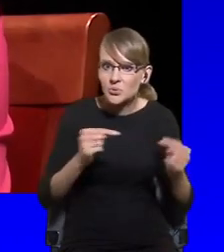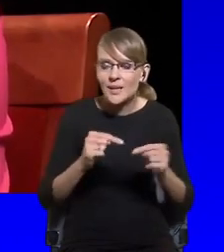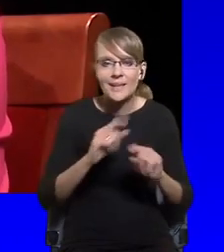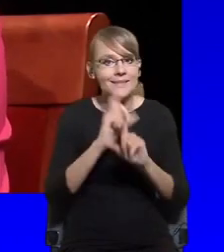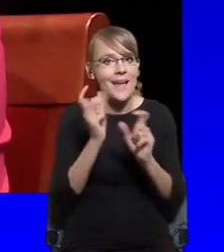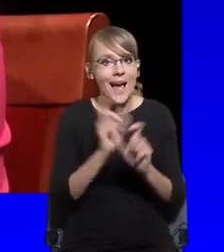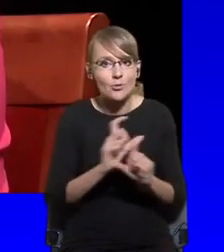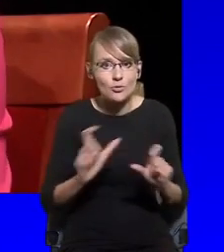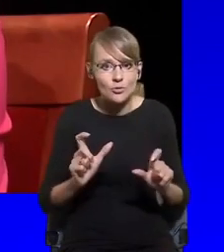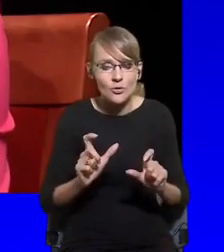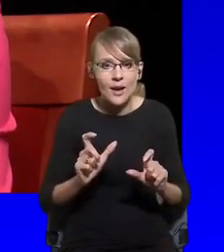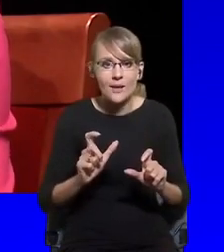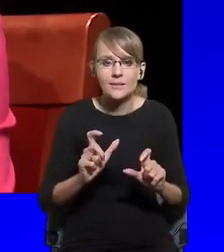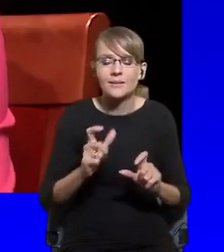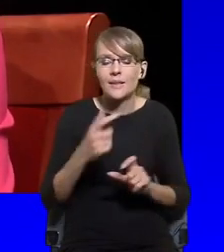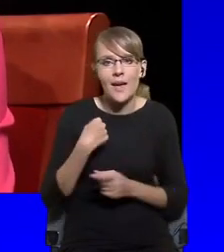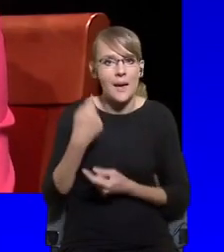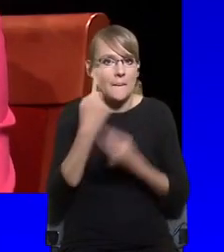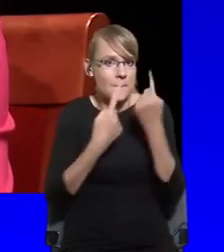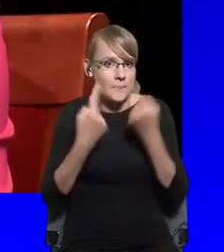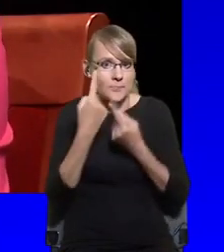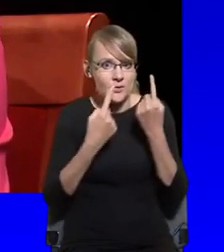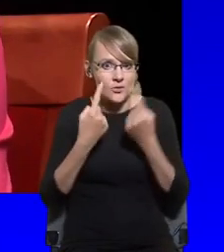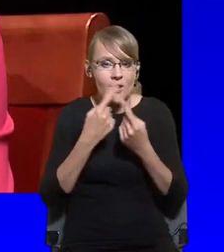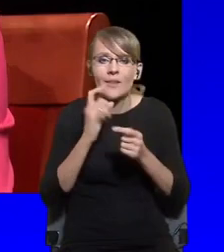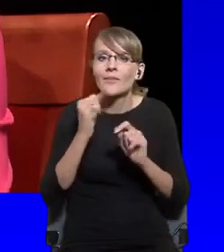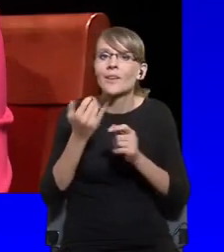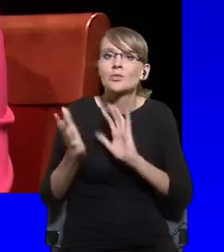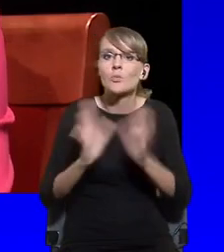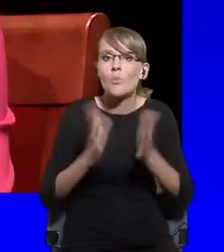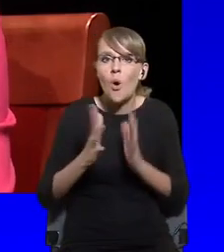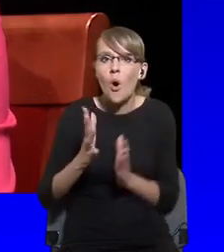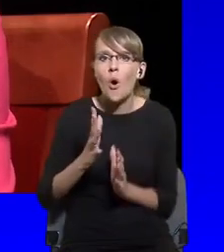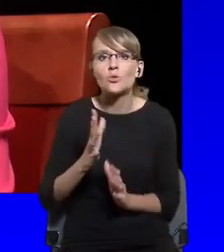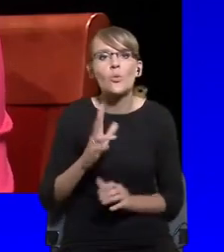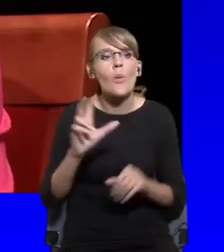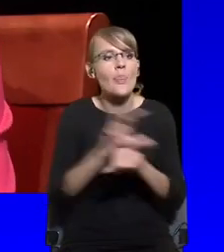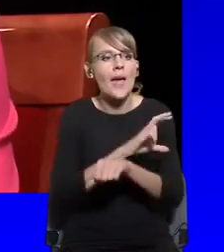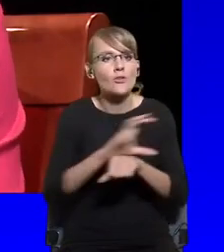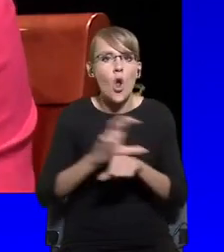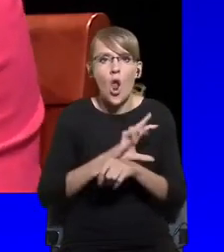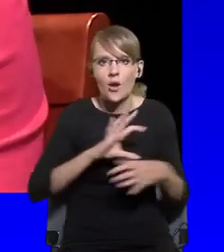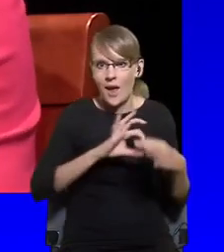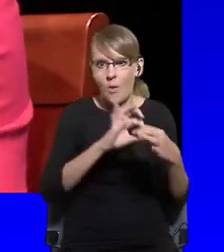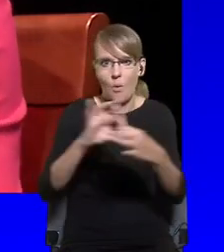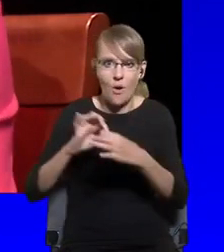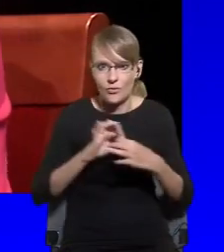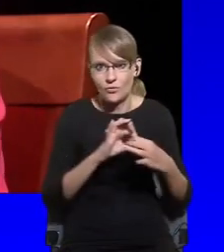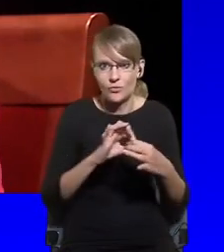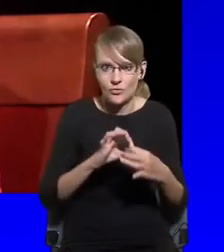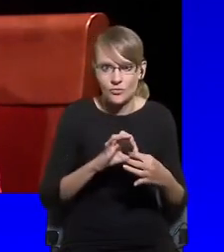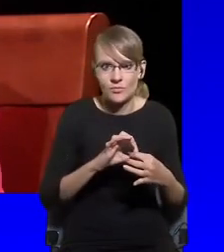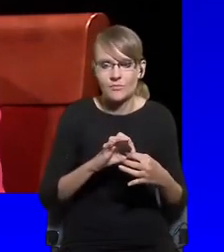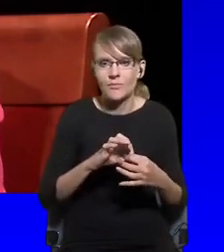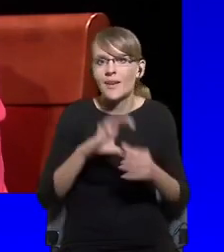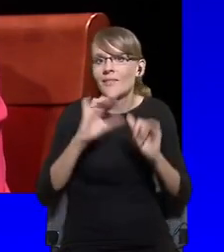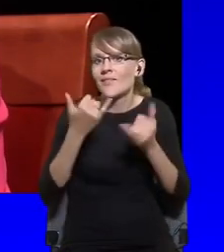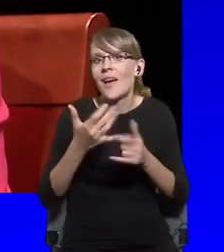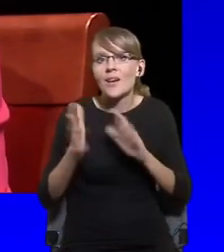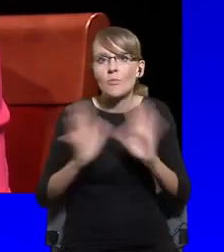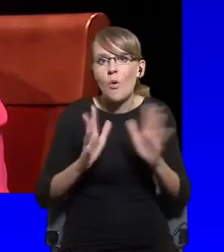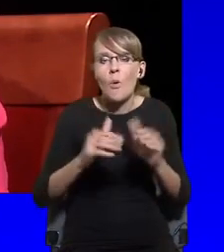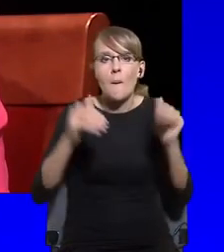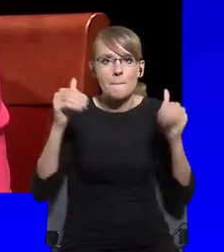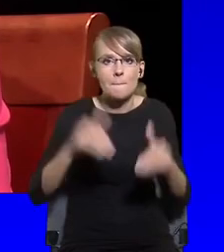technology joining us today, making this forum possible. Of course, spoiling also things, because there were some